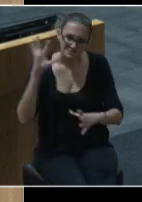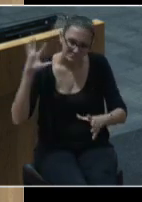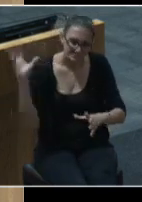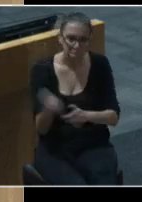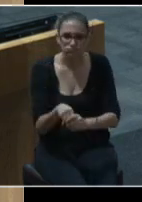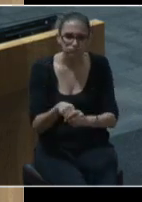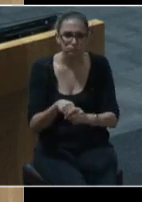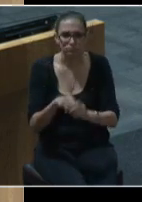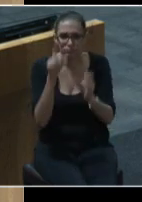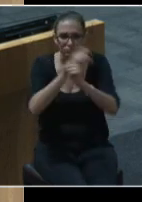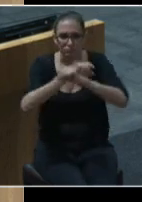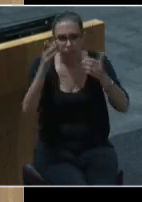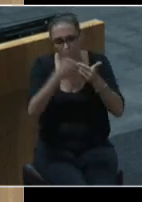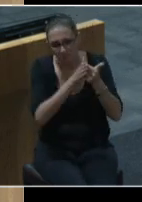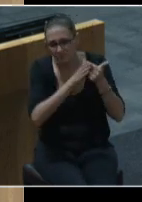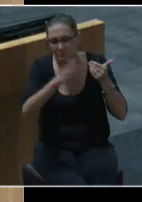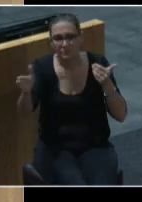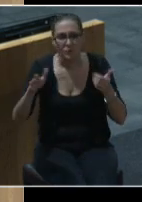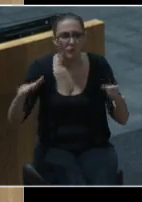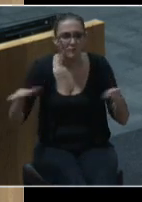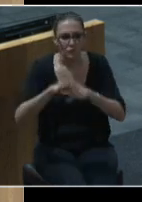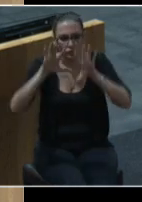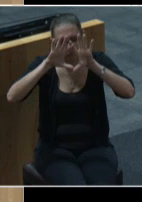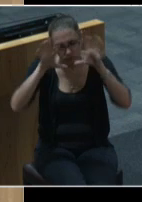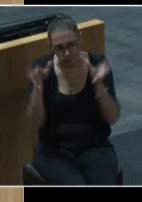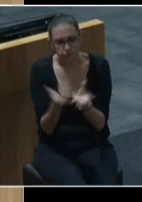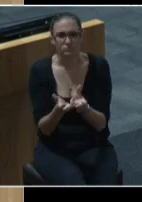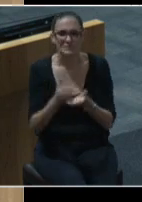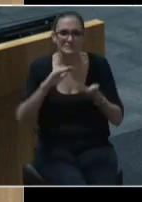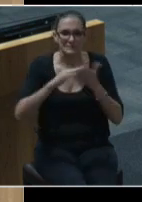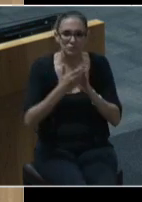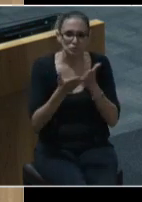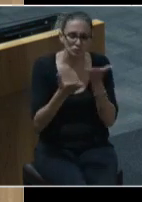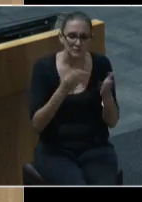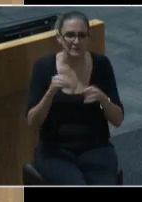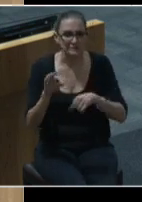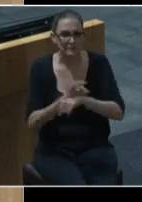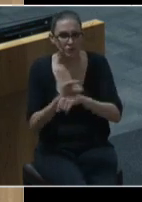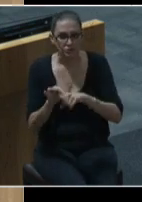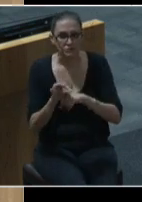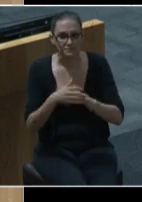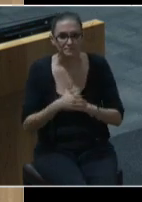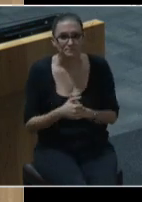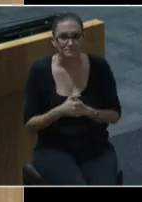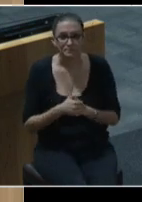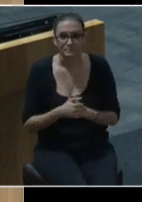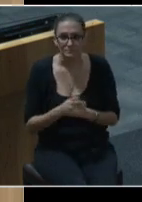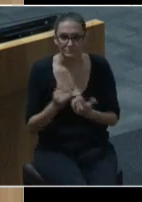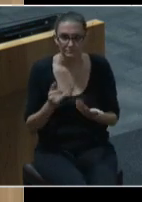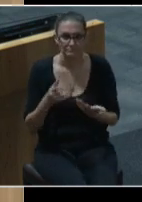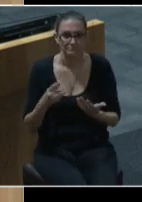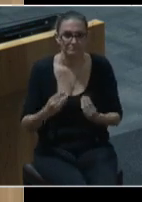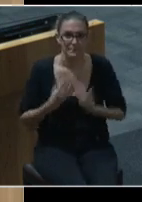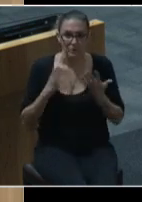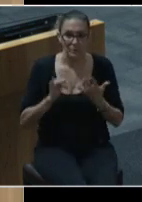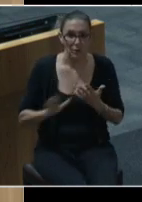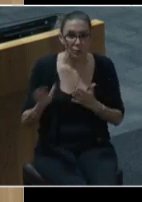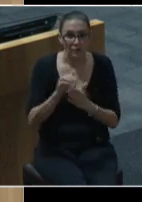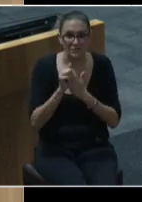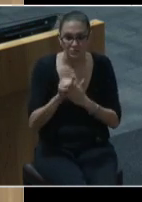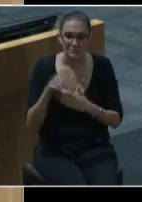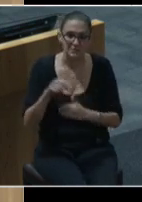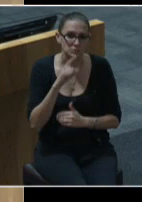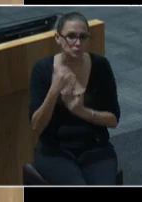encompasses the full breadth of city services and functions. Inspired by your leadership, this is a responsibility we have taken